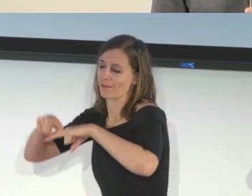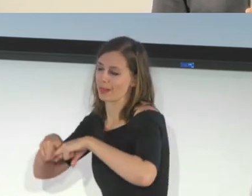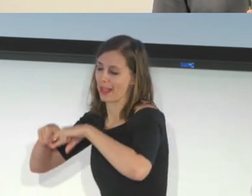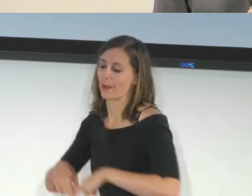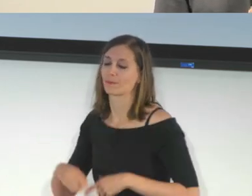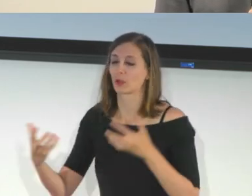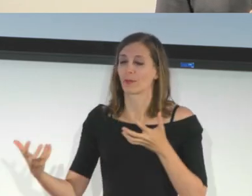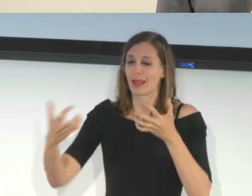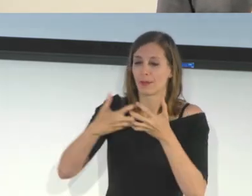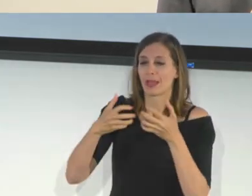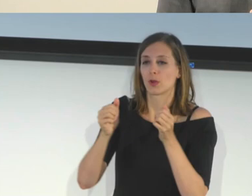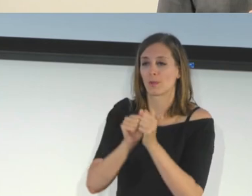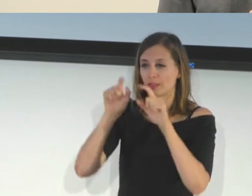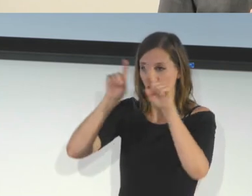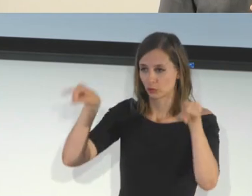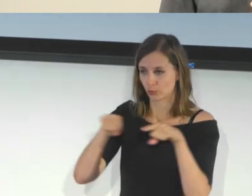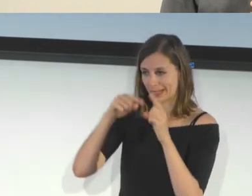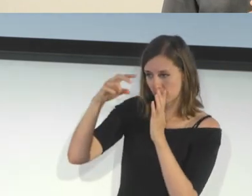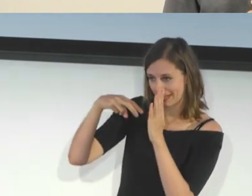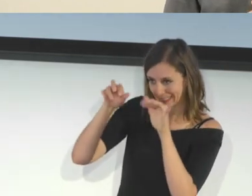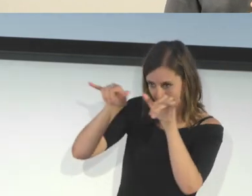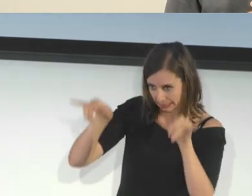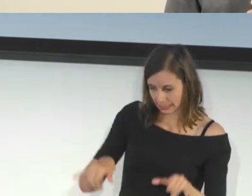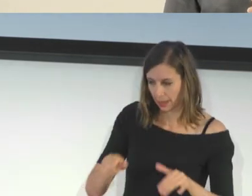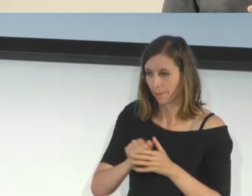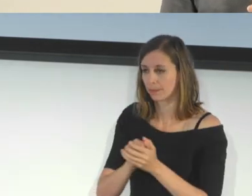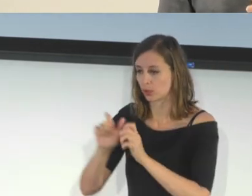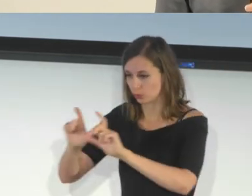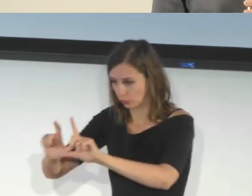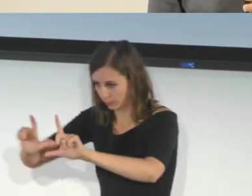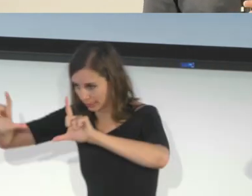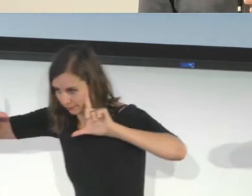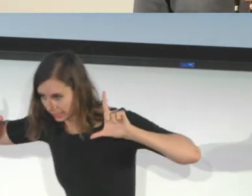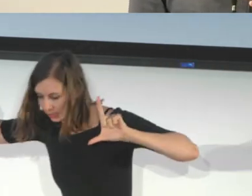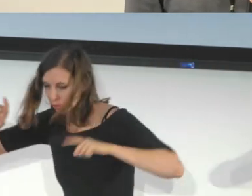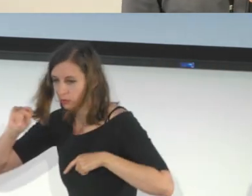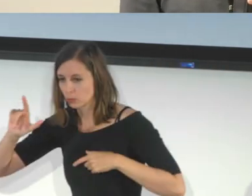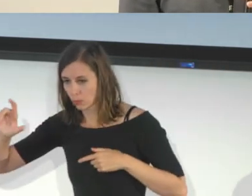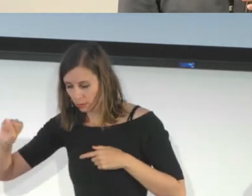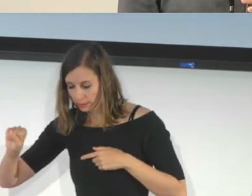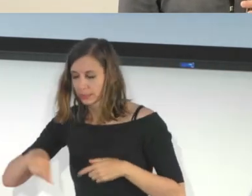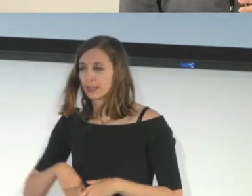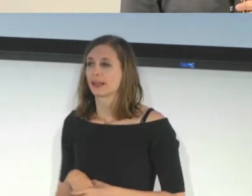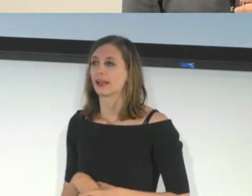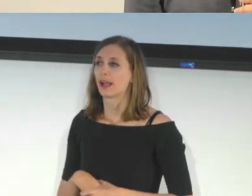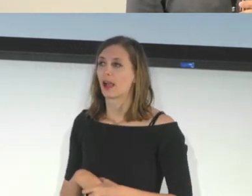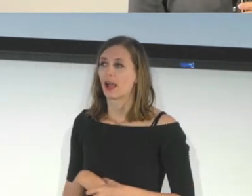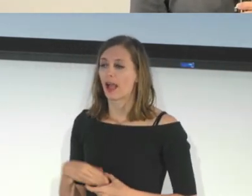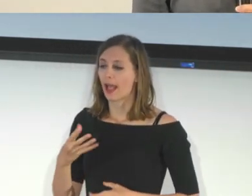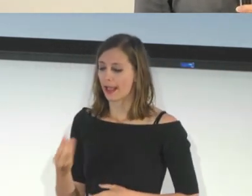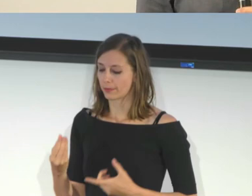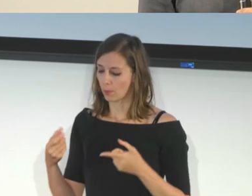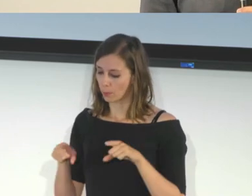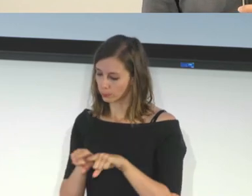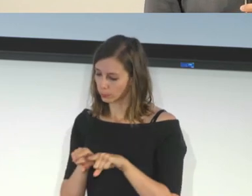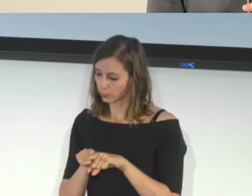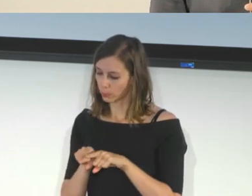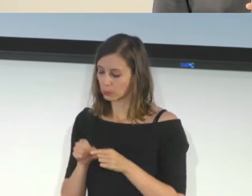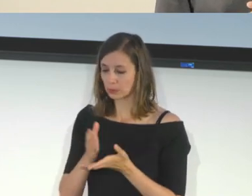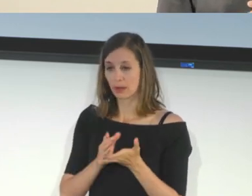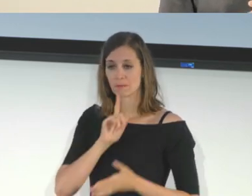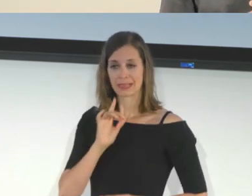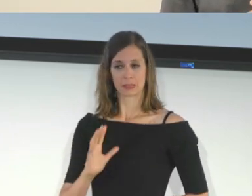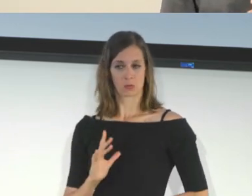with screen readers, with zoom magnification tools, and also some pretty cool